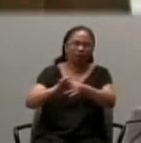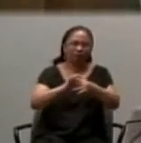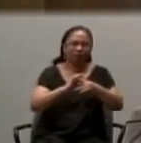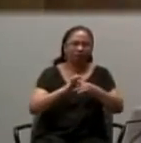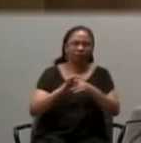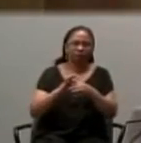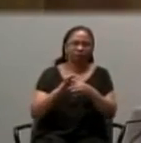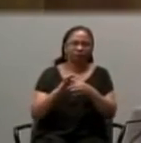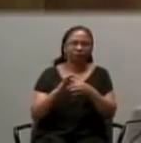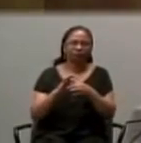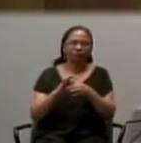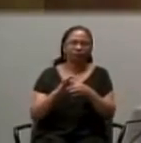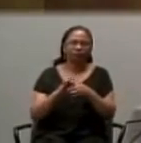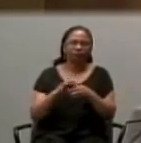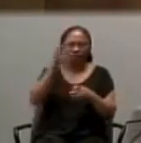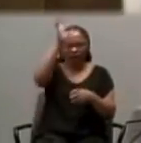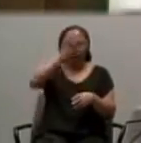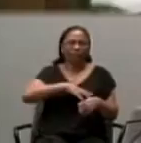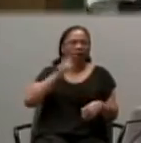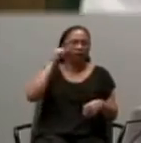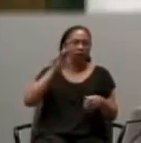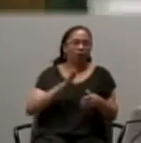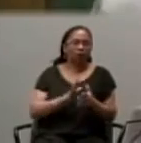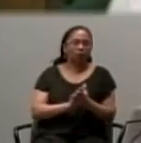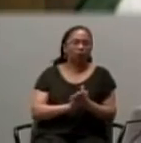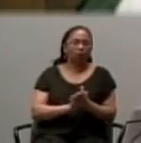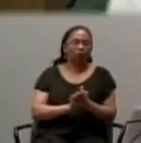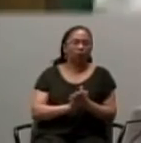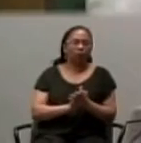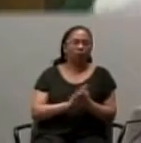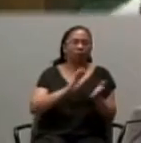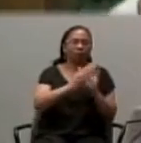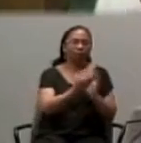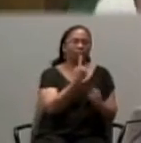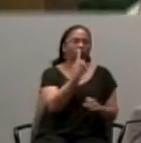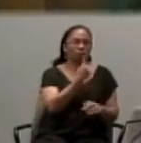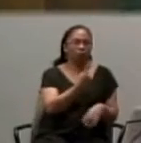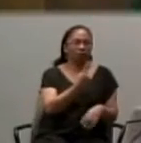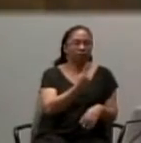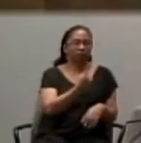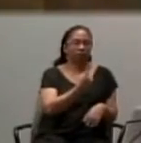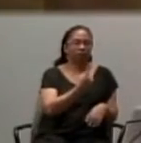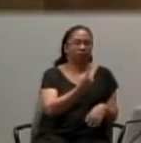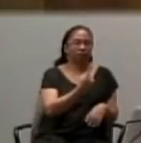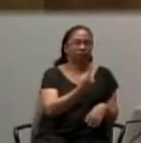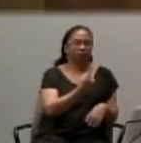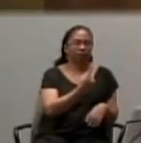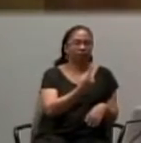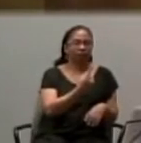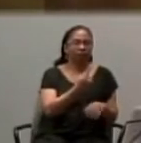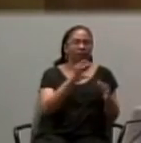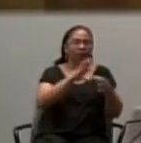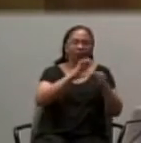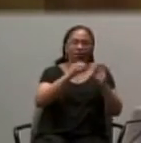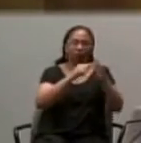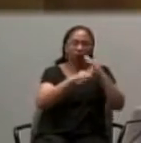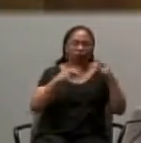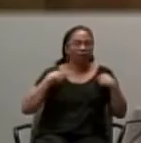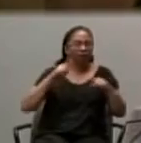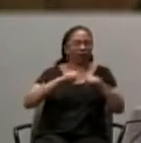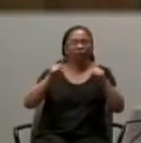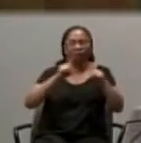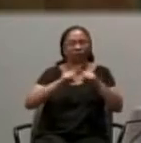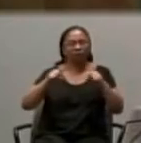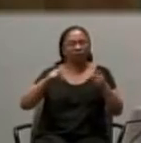the man and the woman becoming one flesh, In the sacrament of marriage. This mystery has many implications.